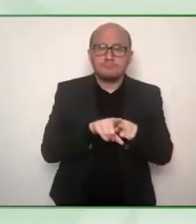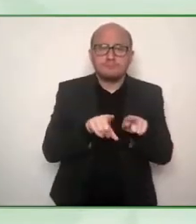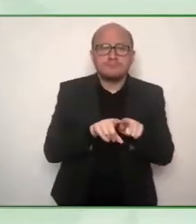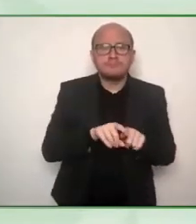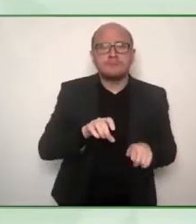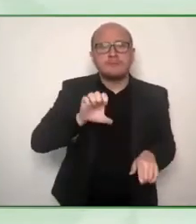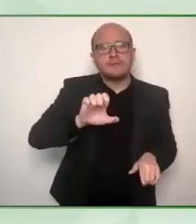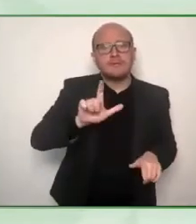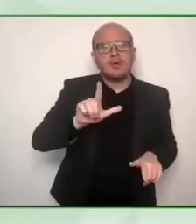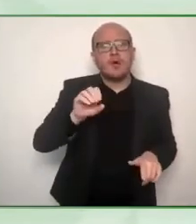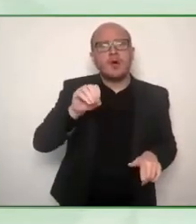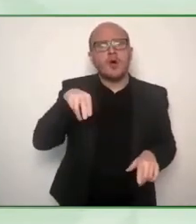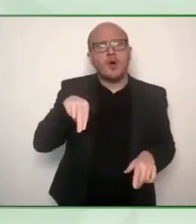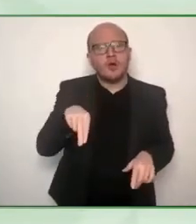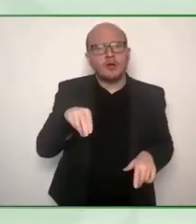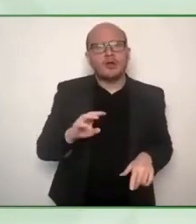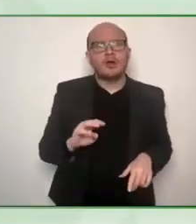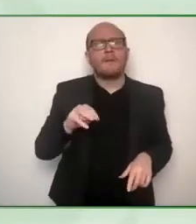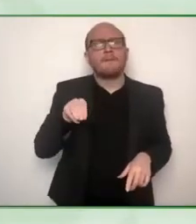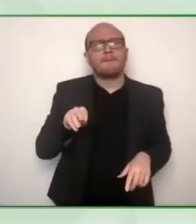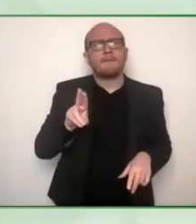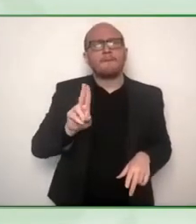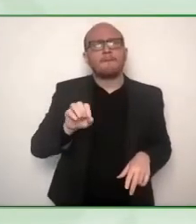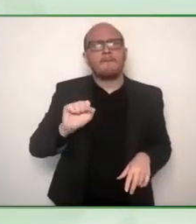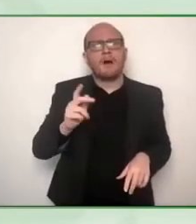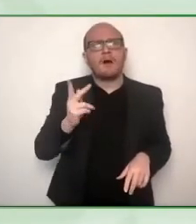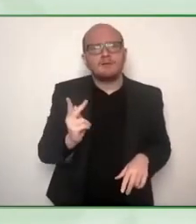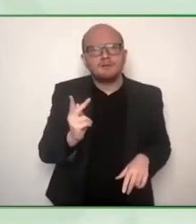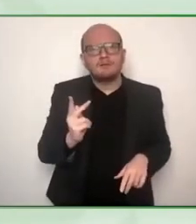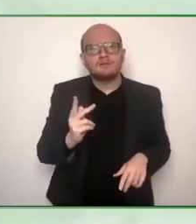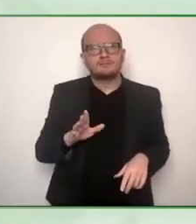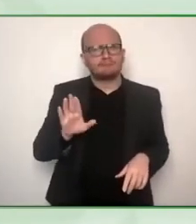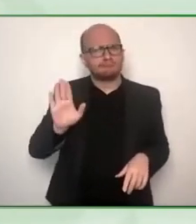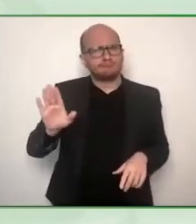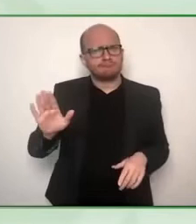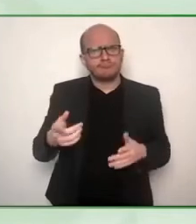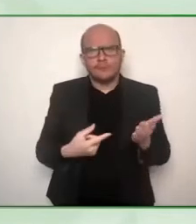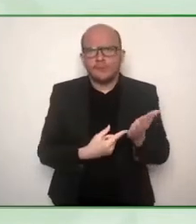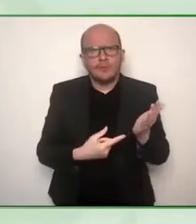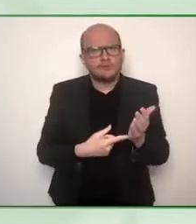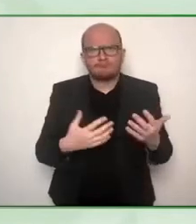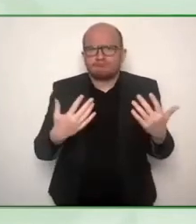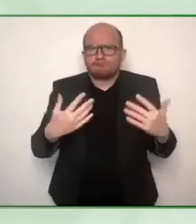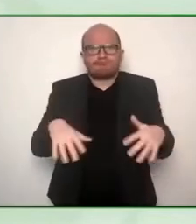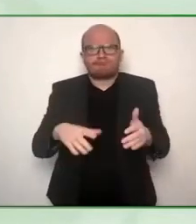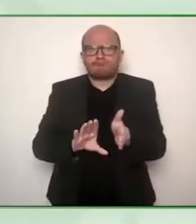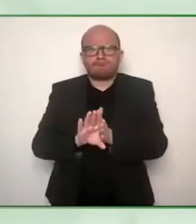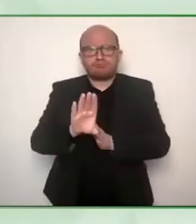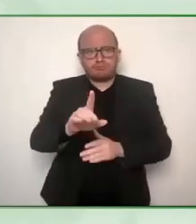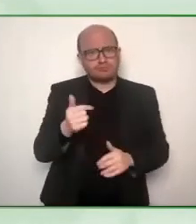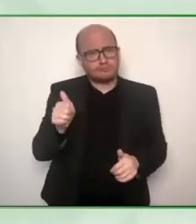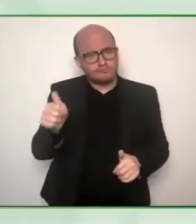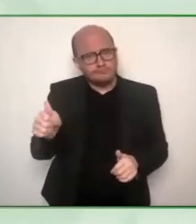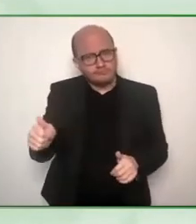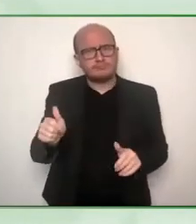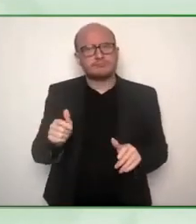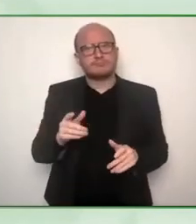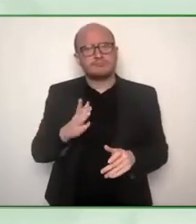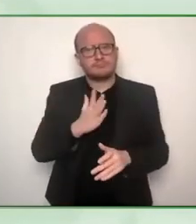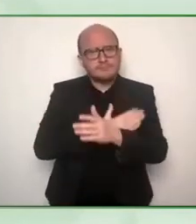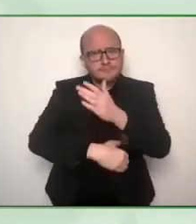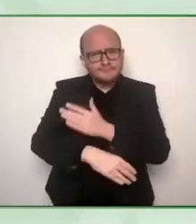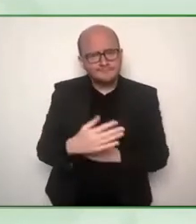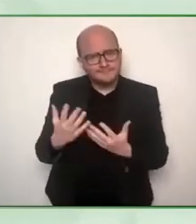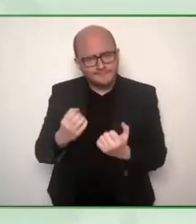the world a better place through innovation it's changing the conversation using smart strategies that means